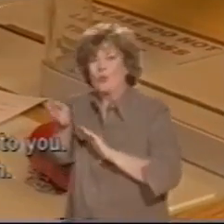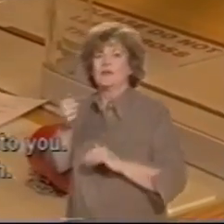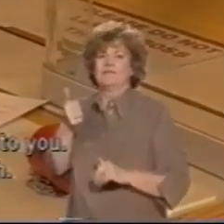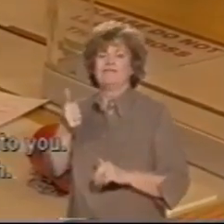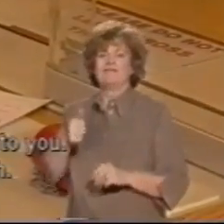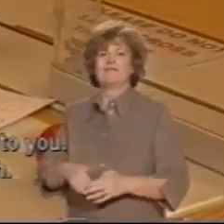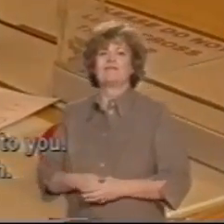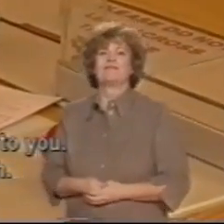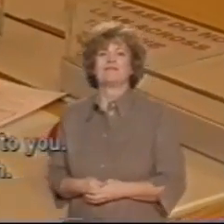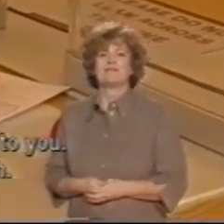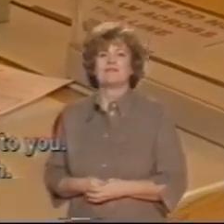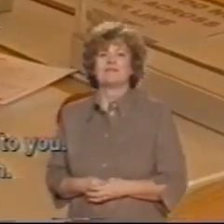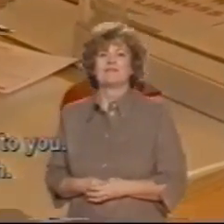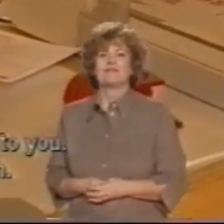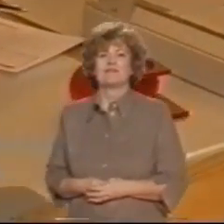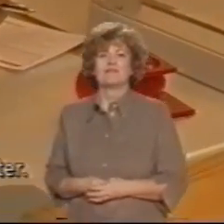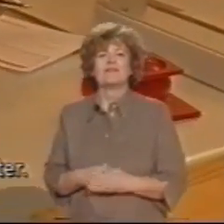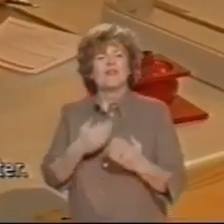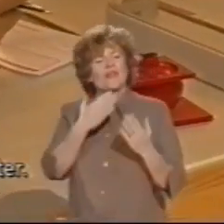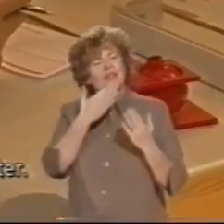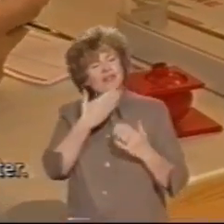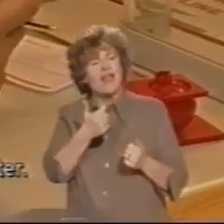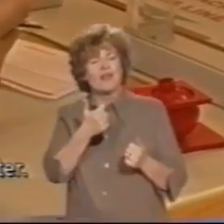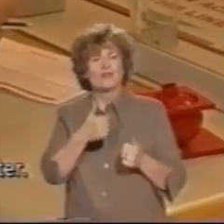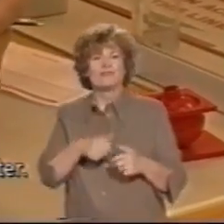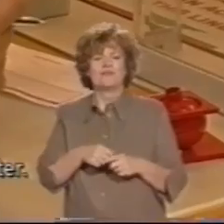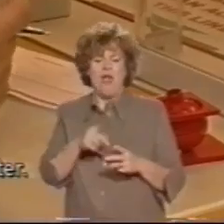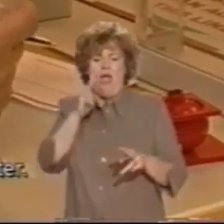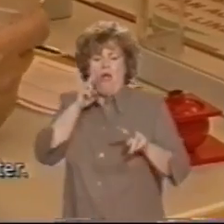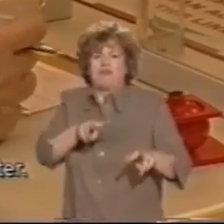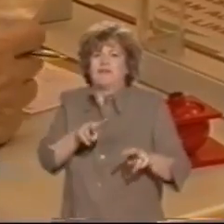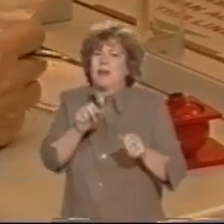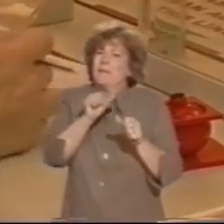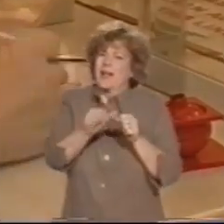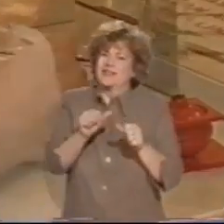through for you. you very much. That's much better.